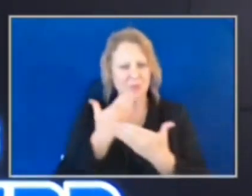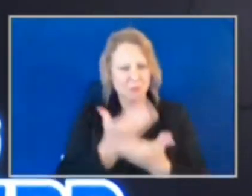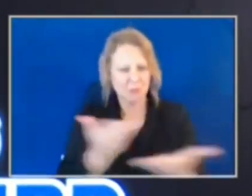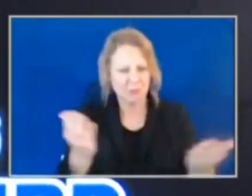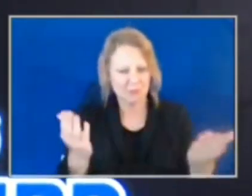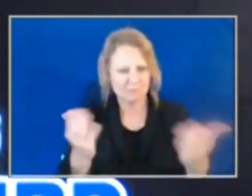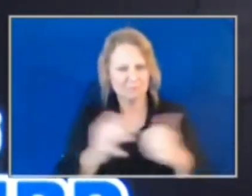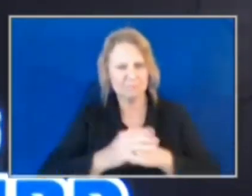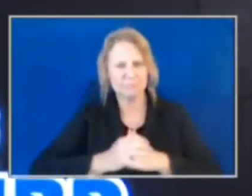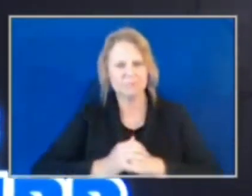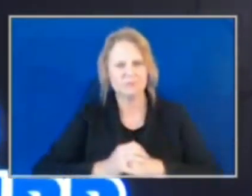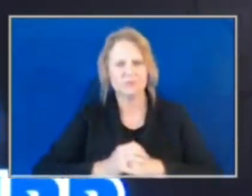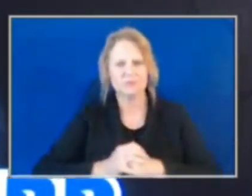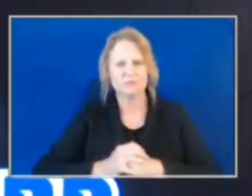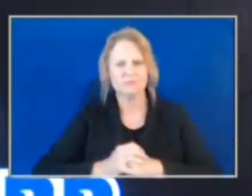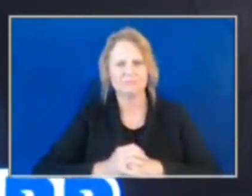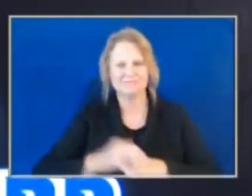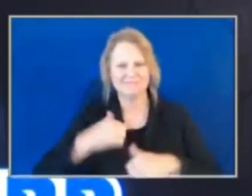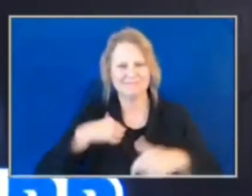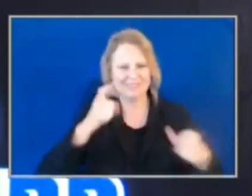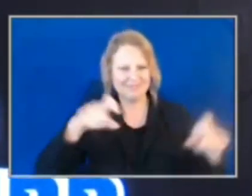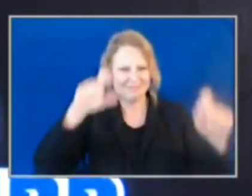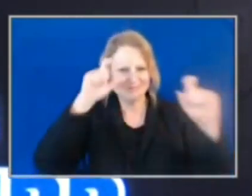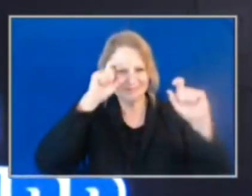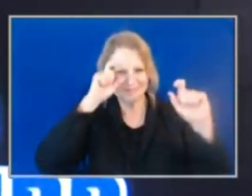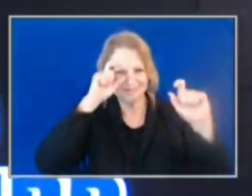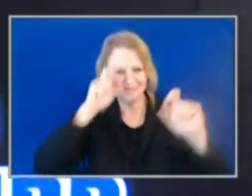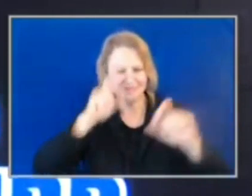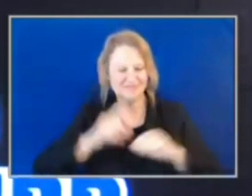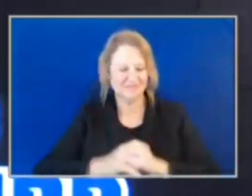I have to break out the reading glasses. It's just getting that time.